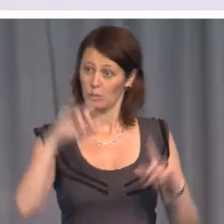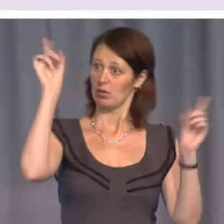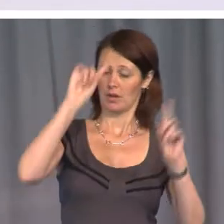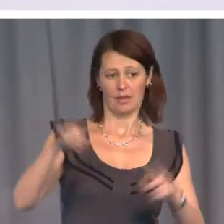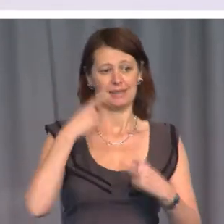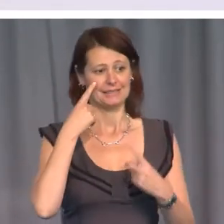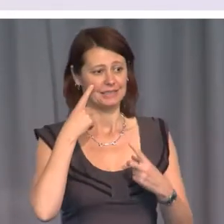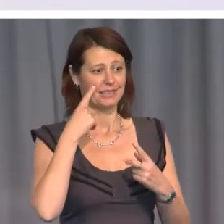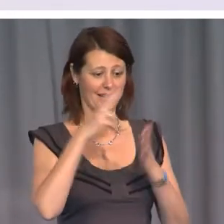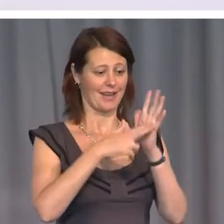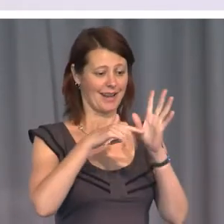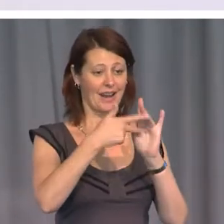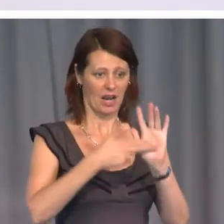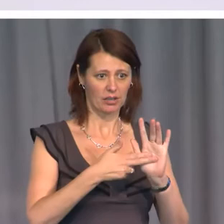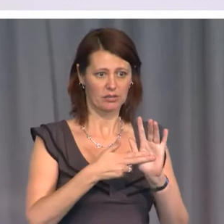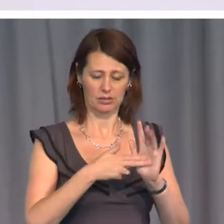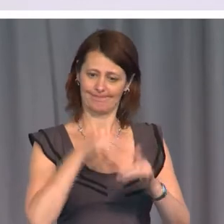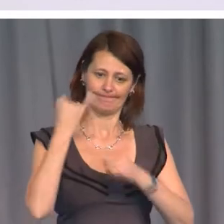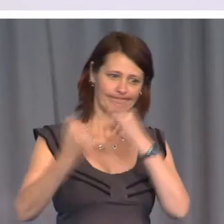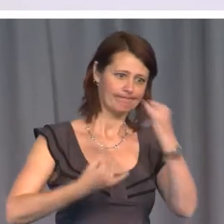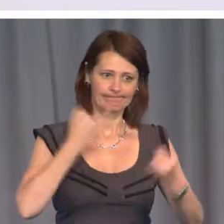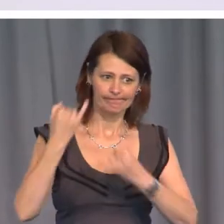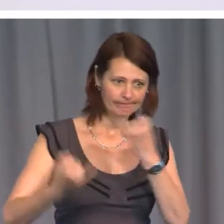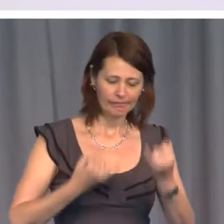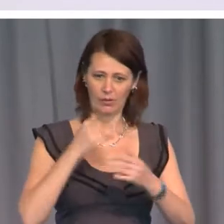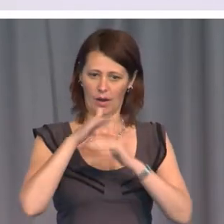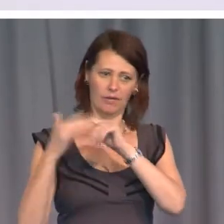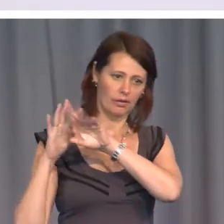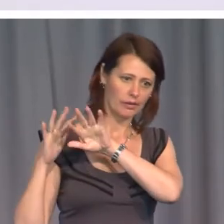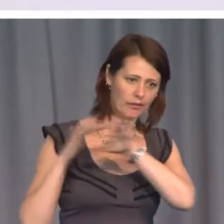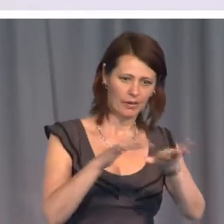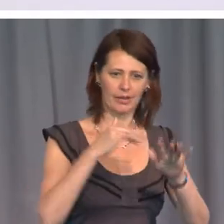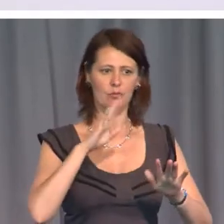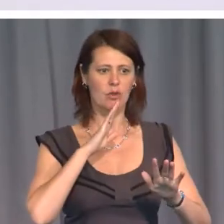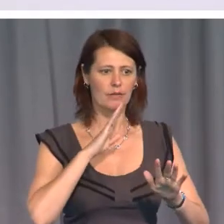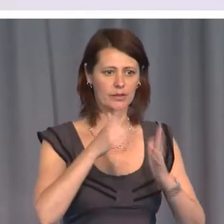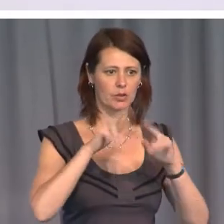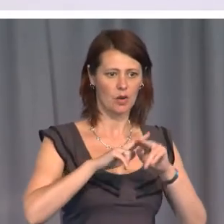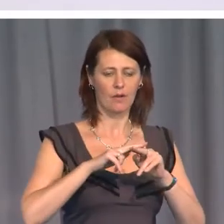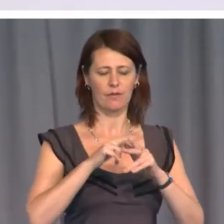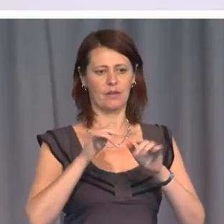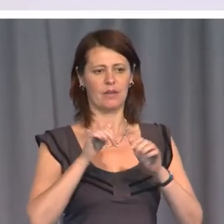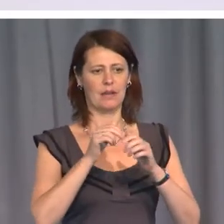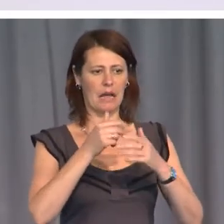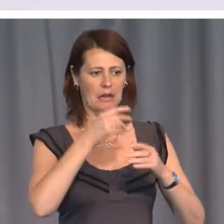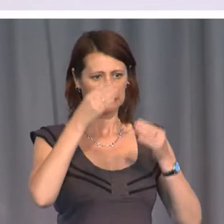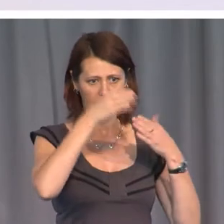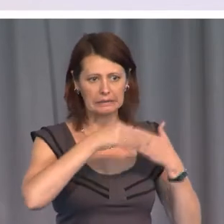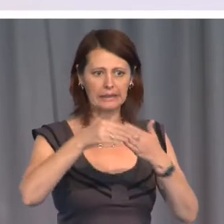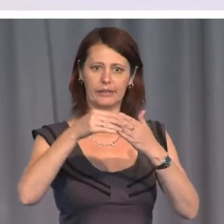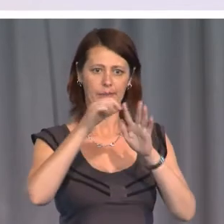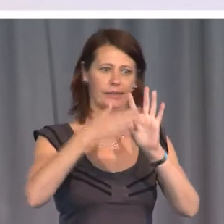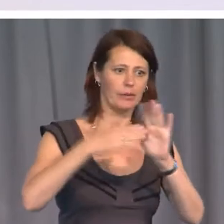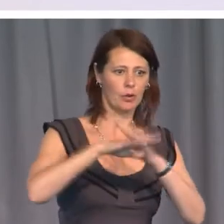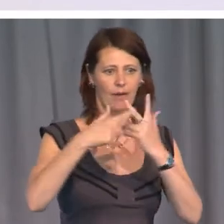a nation mired in controversy over the invading the privacy of leaders of a friendly country. Yesterday,